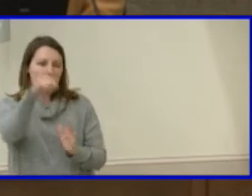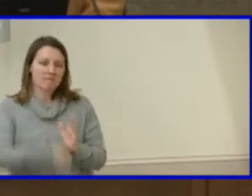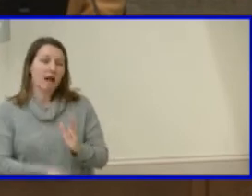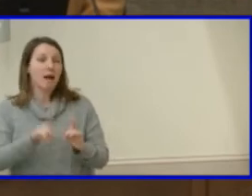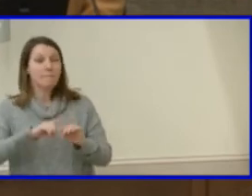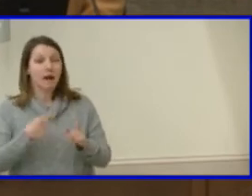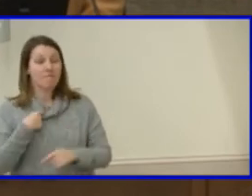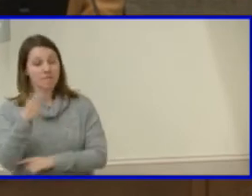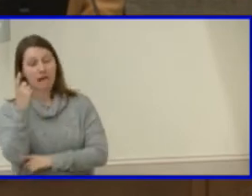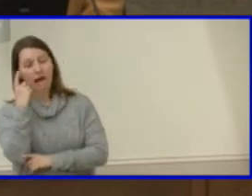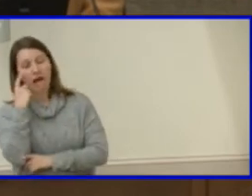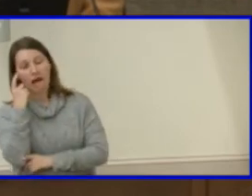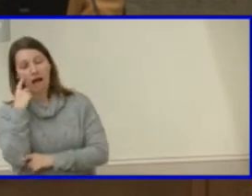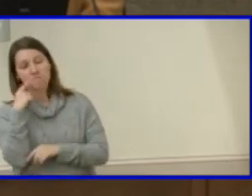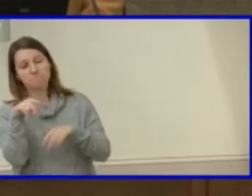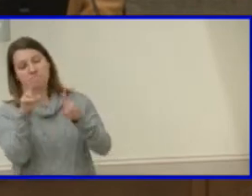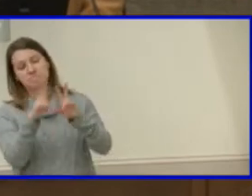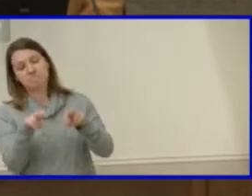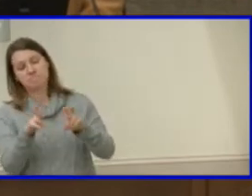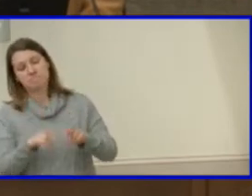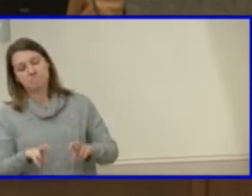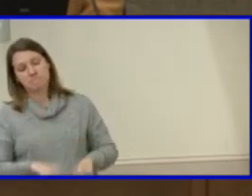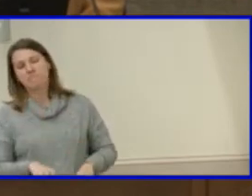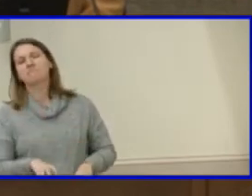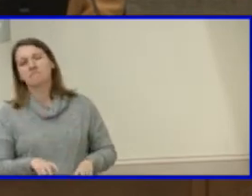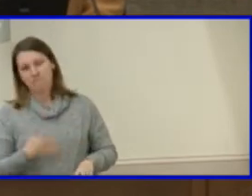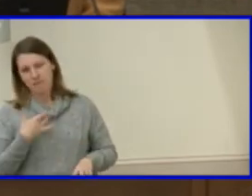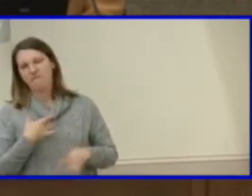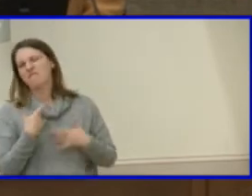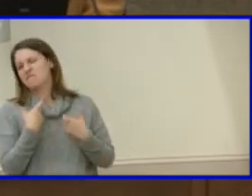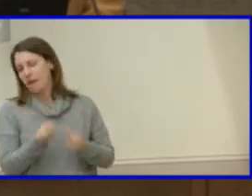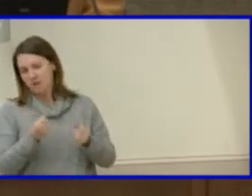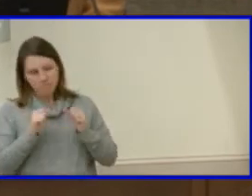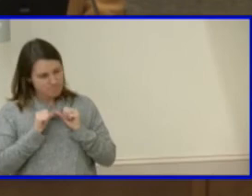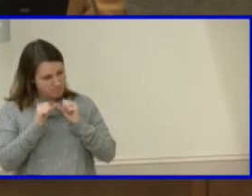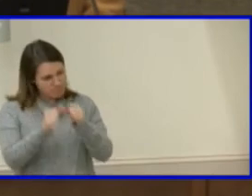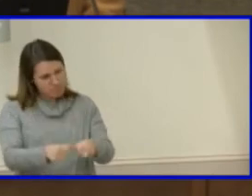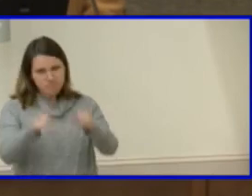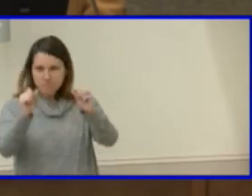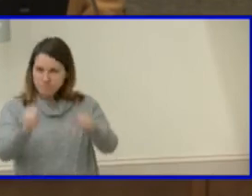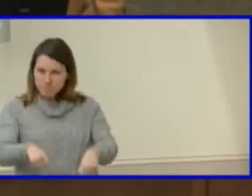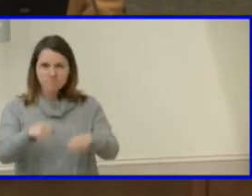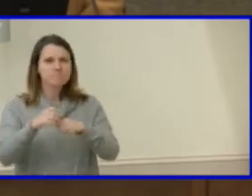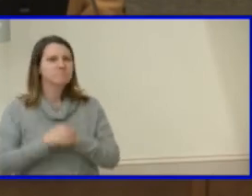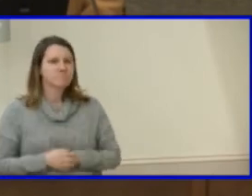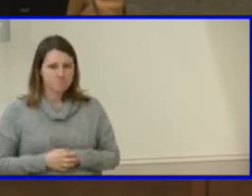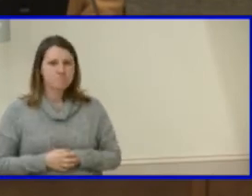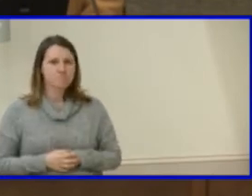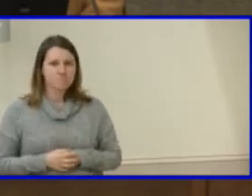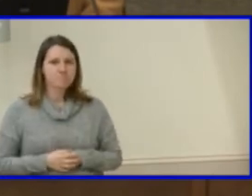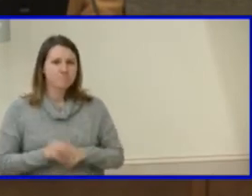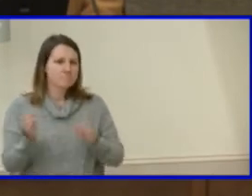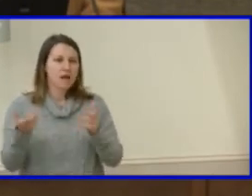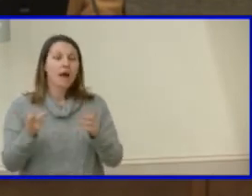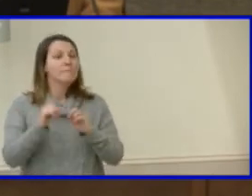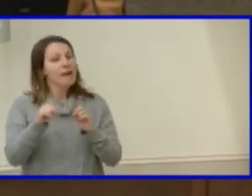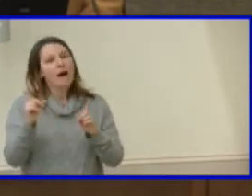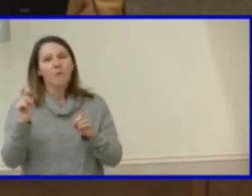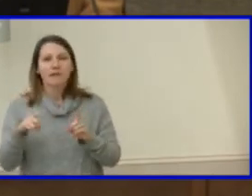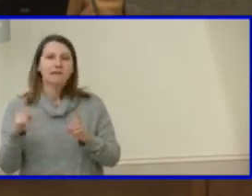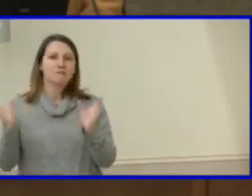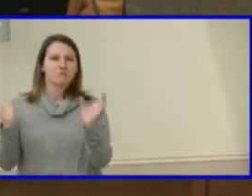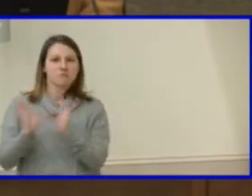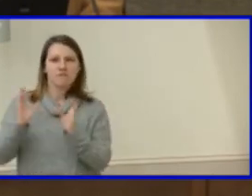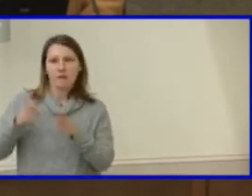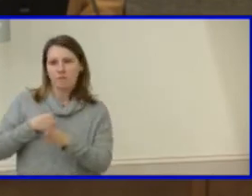we feel confident that it can move forward but we want we want that recommendation from from a certified professional before we can say this